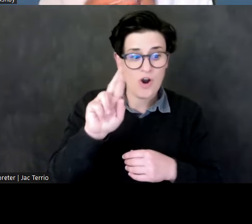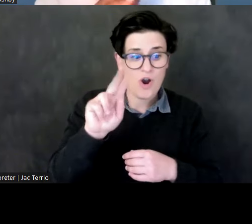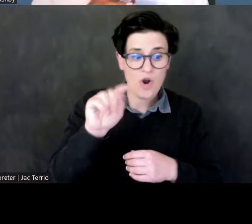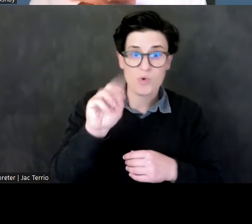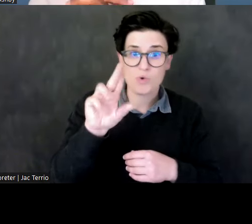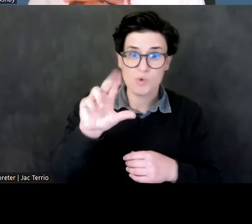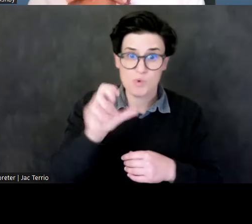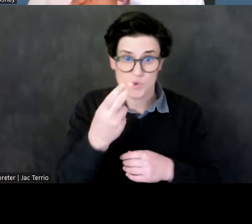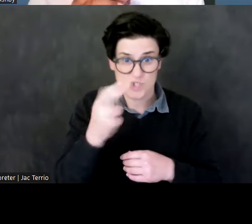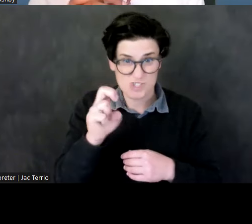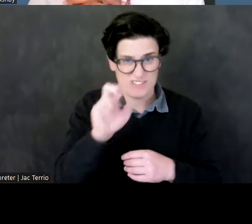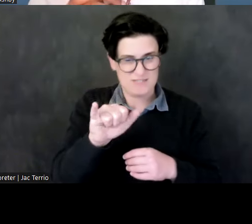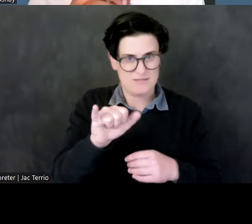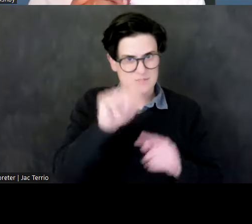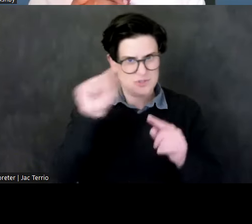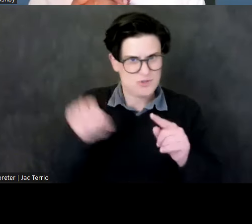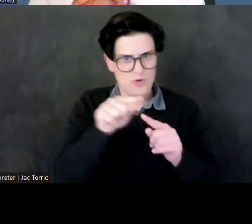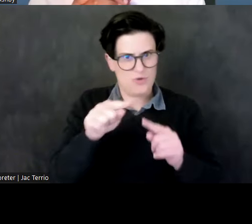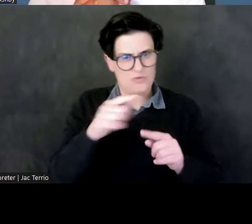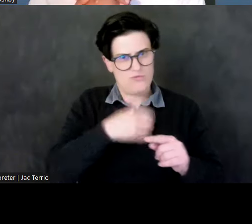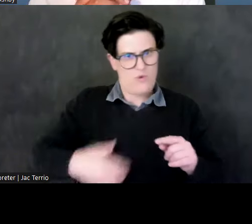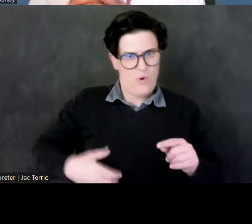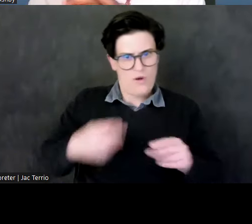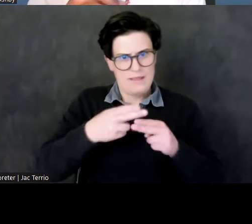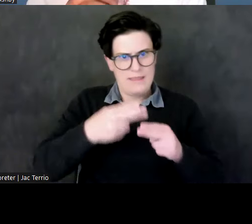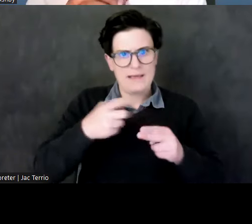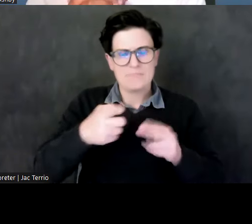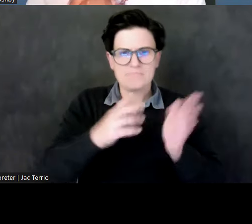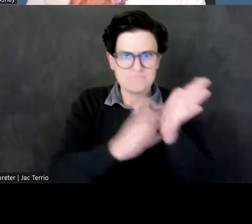names are attested at Wad Ban Naka,